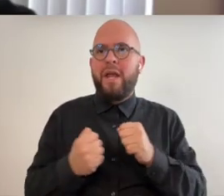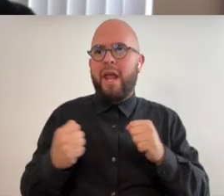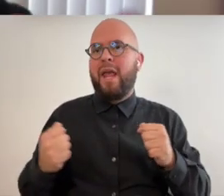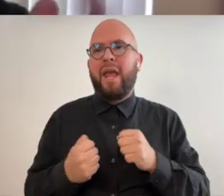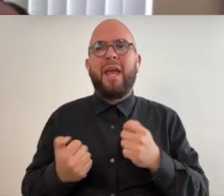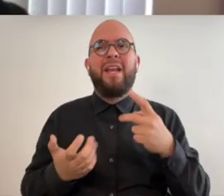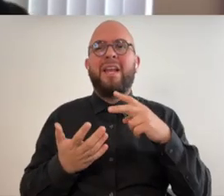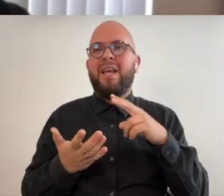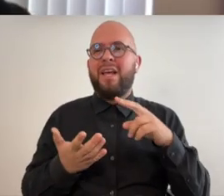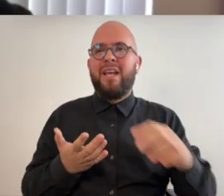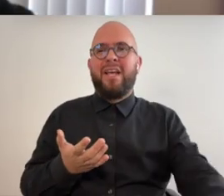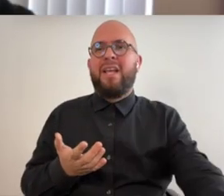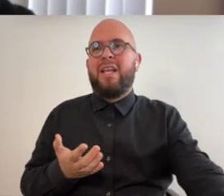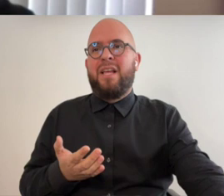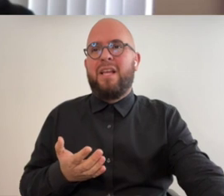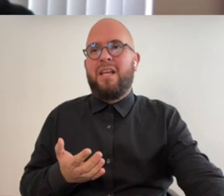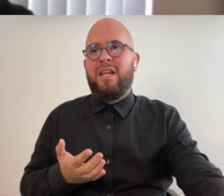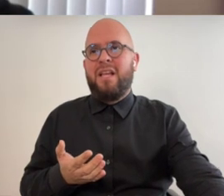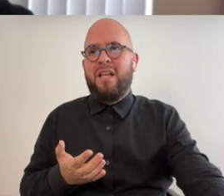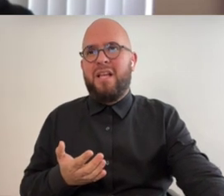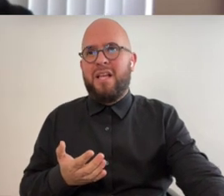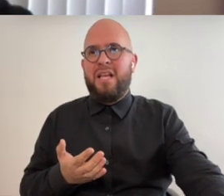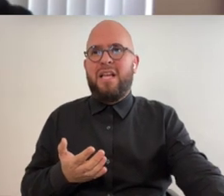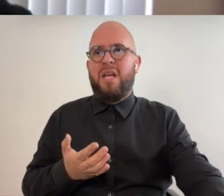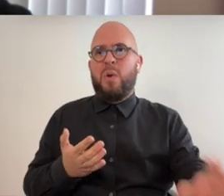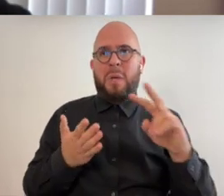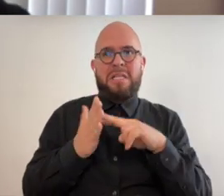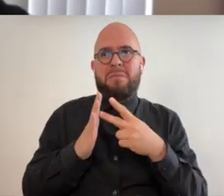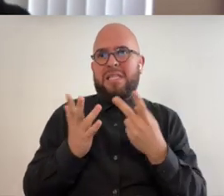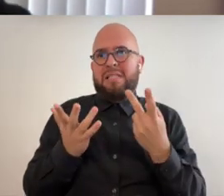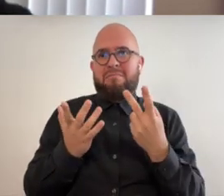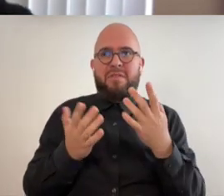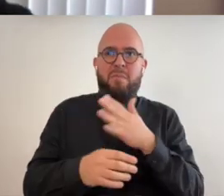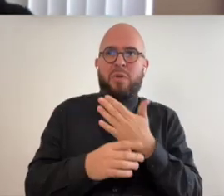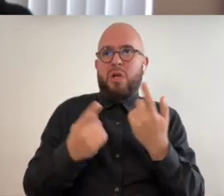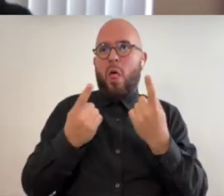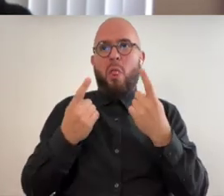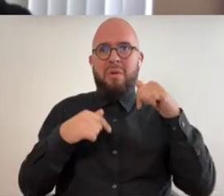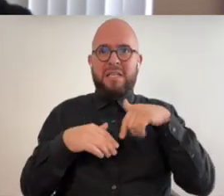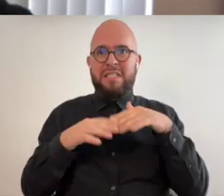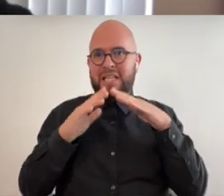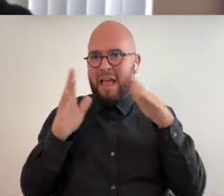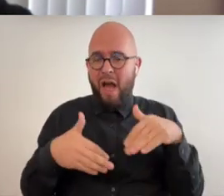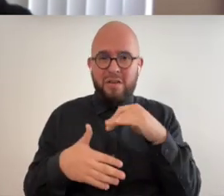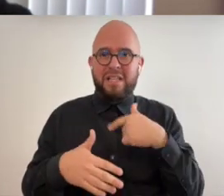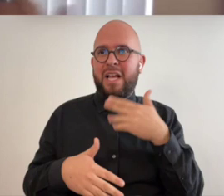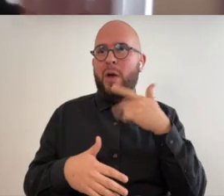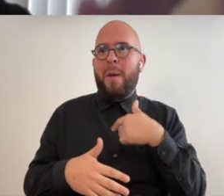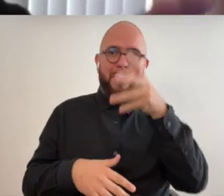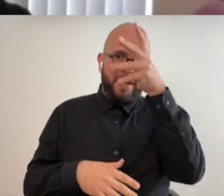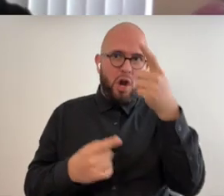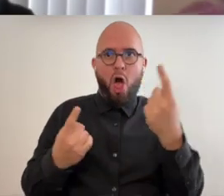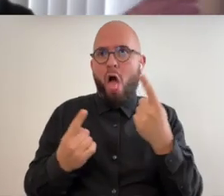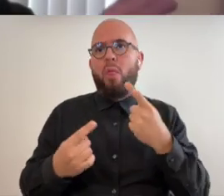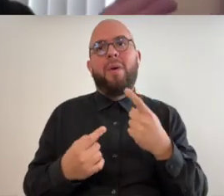music was just always playing in the in the house and and um i i always knew my dad played classical